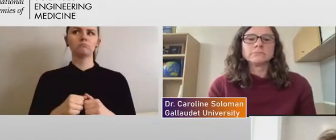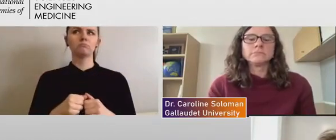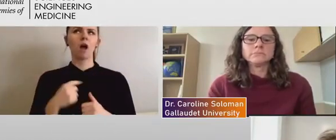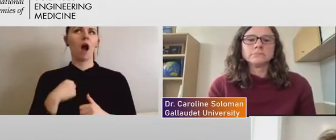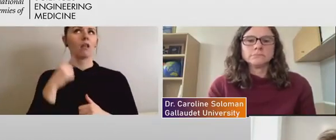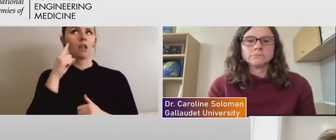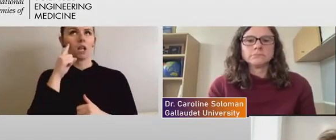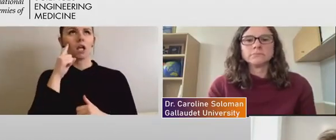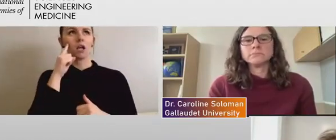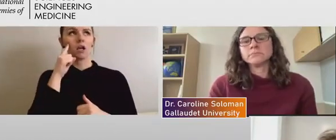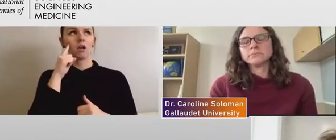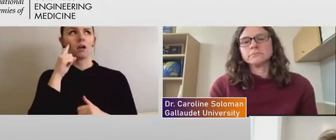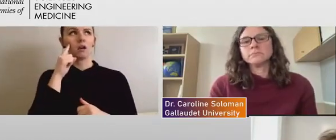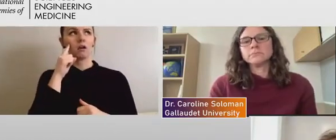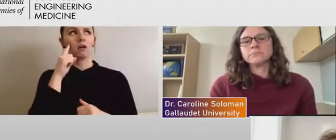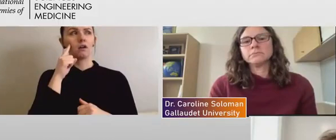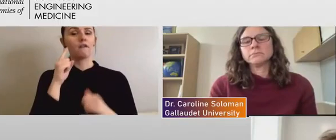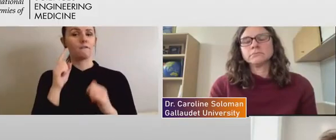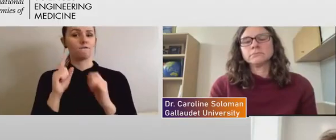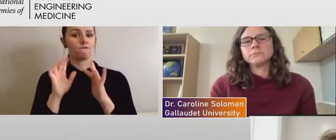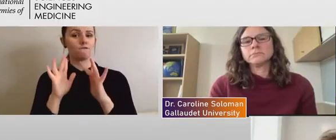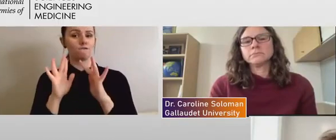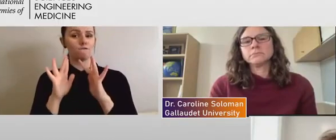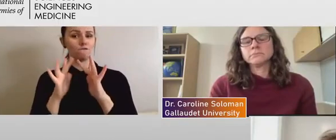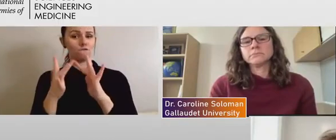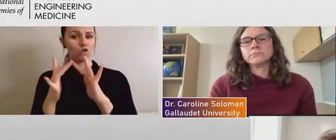uh, virtual learning has, um,